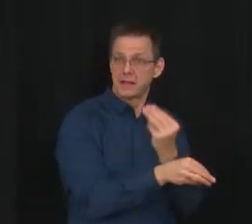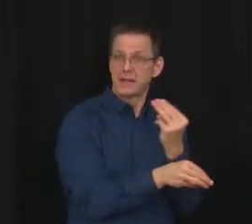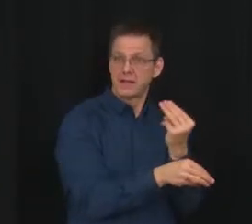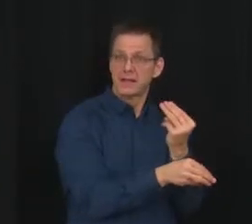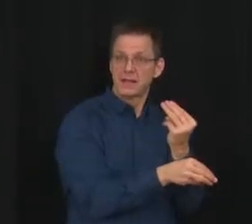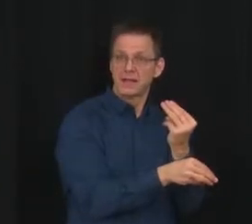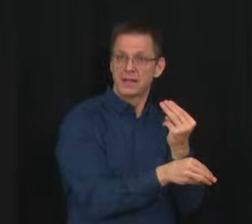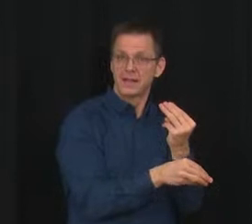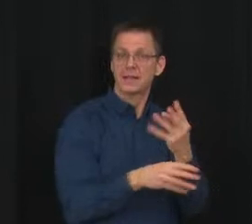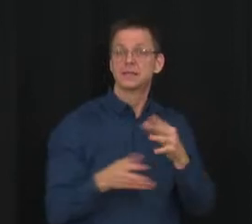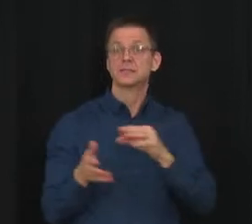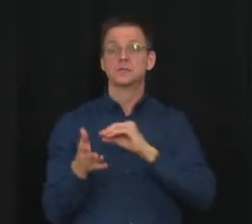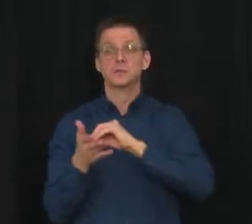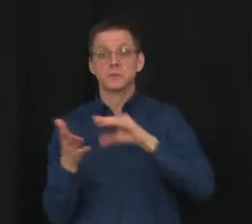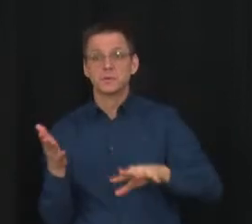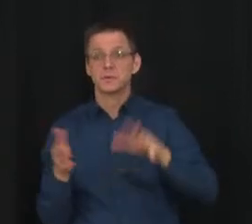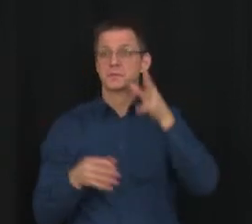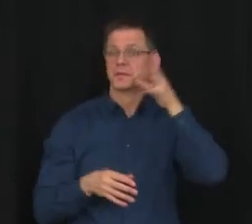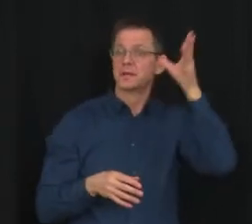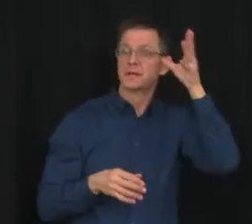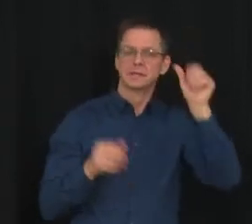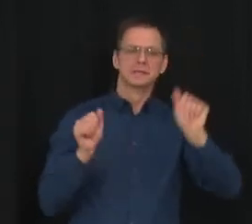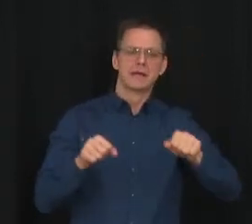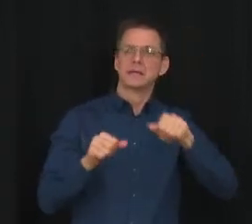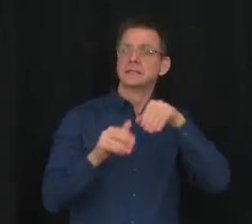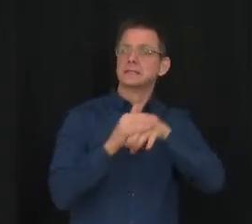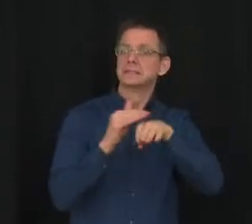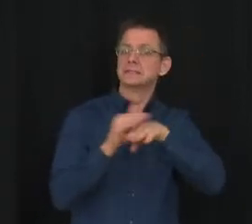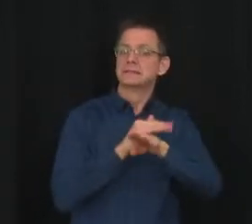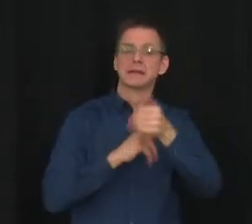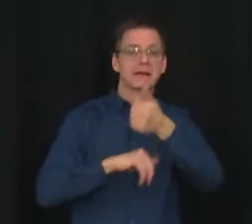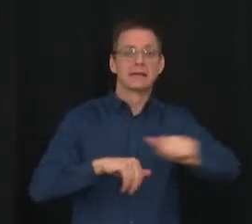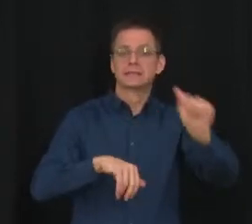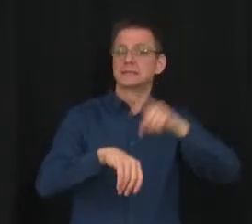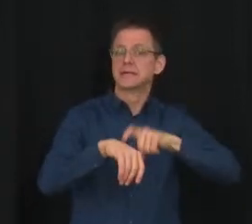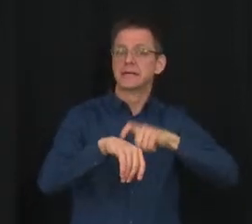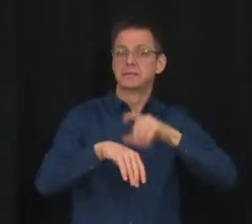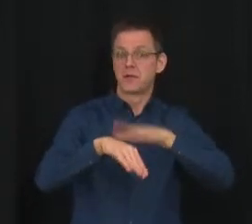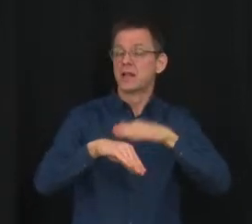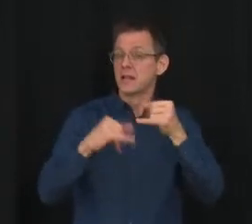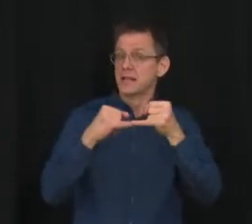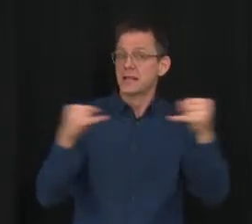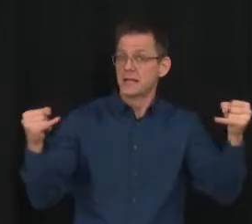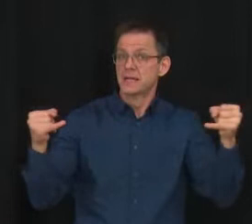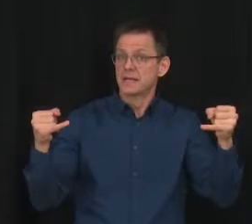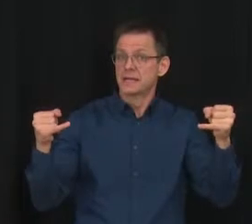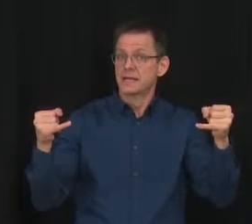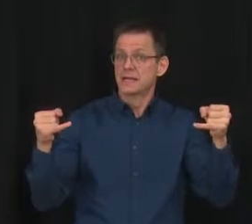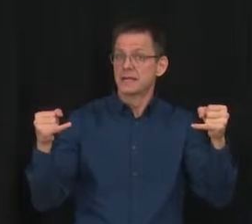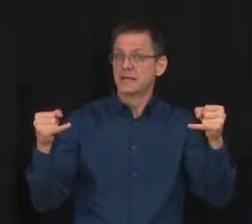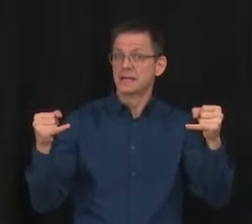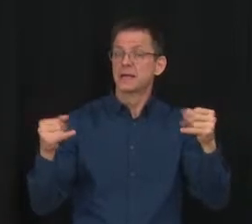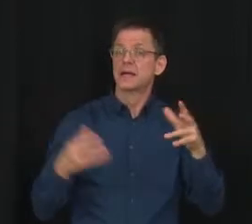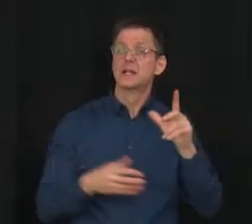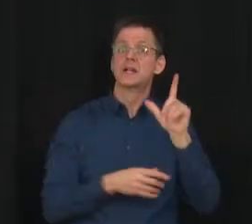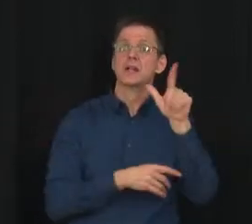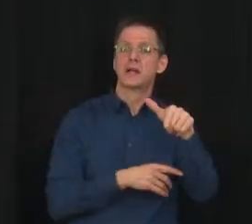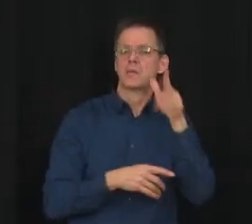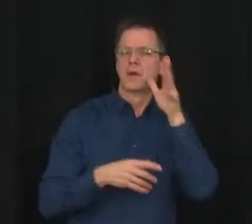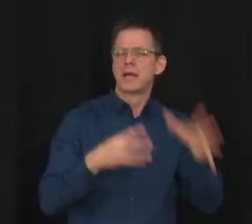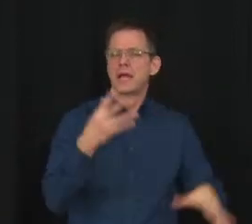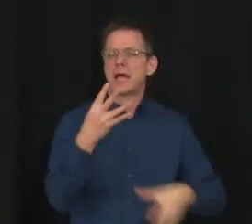later this year, online tutoring will be expanded to include more subjects and grades, and live tutoring will be offered.